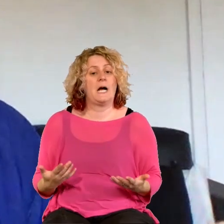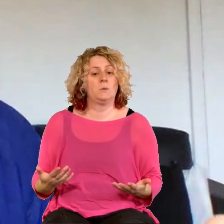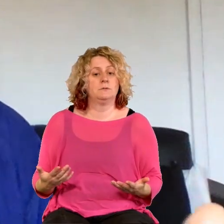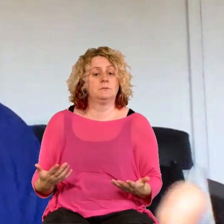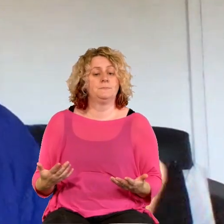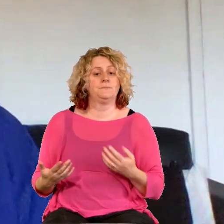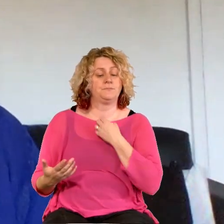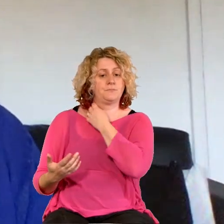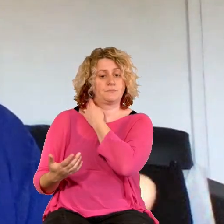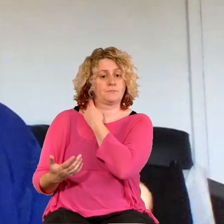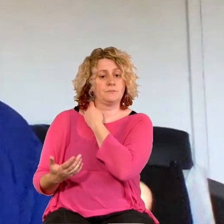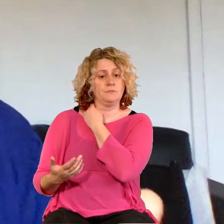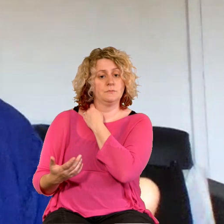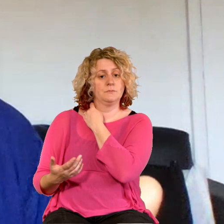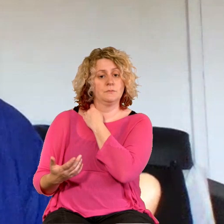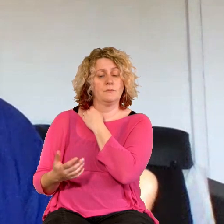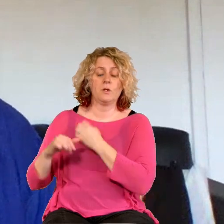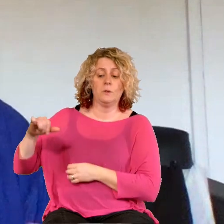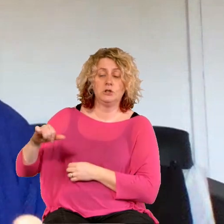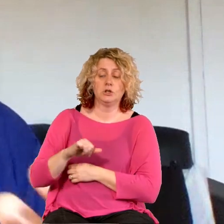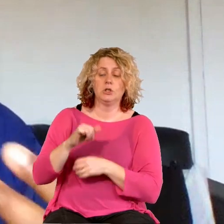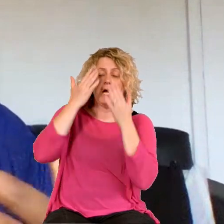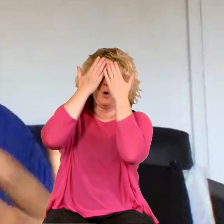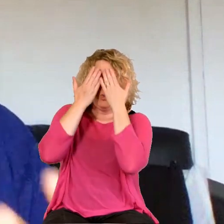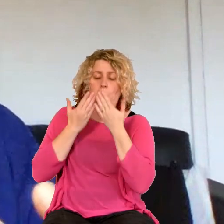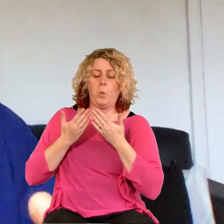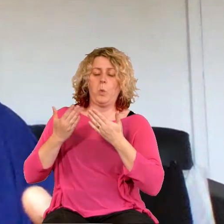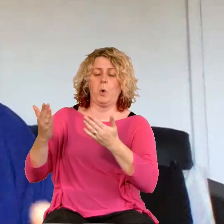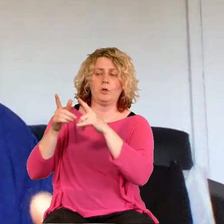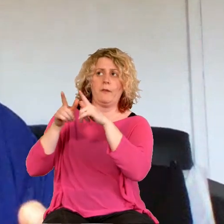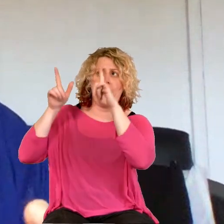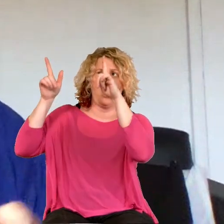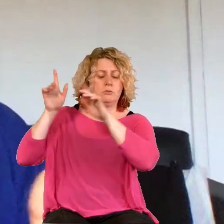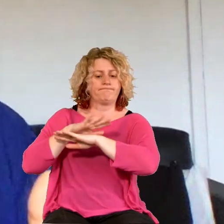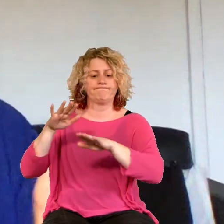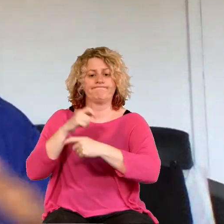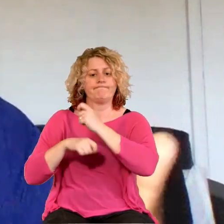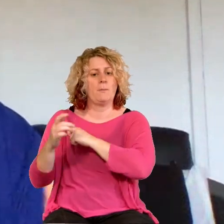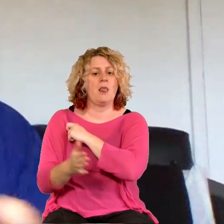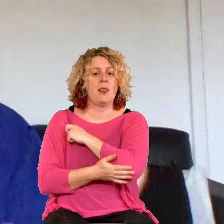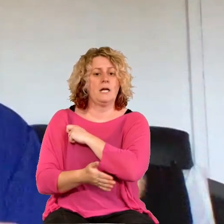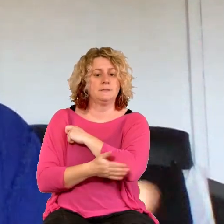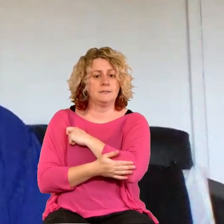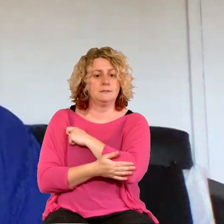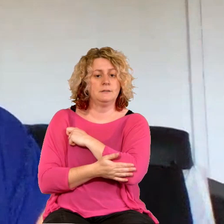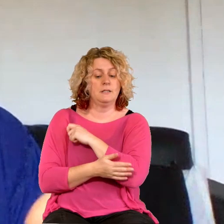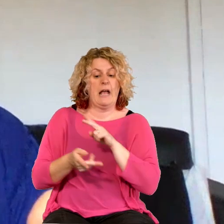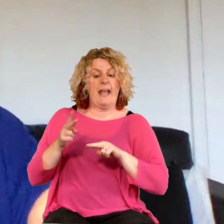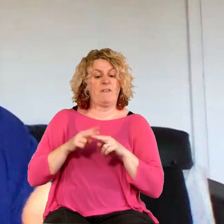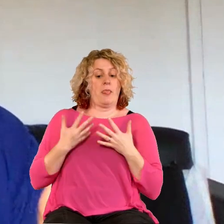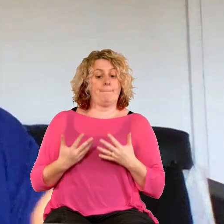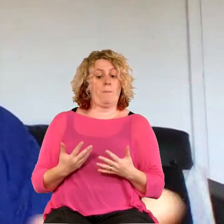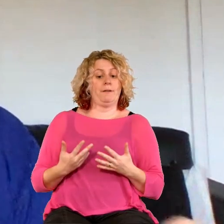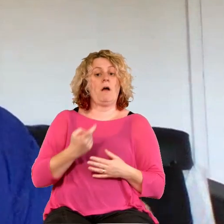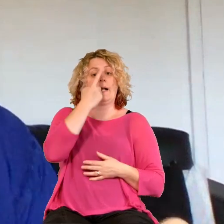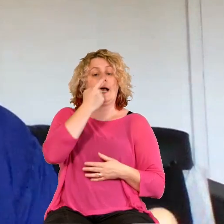utmost in our worship of the Lord. And if our utmost is, I can only connect remotely at present,